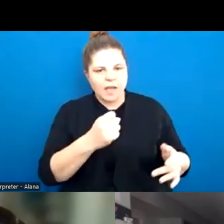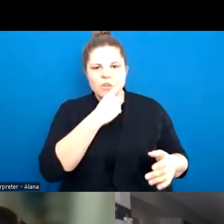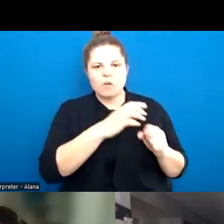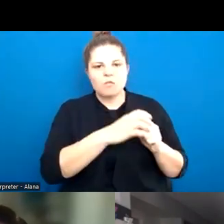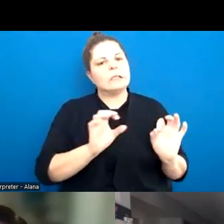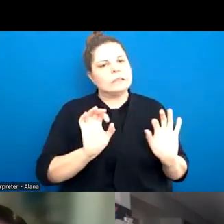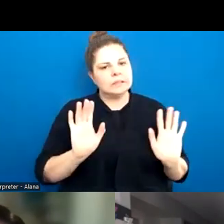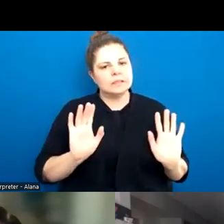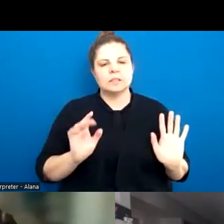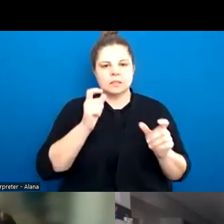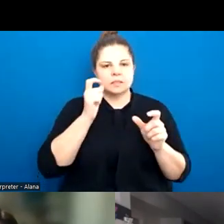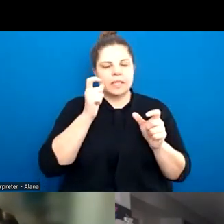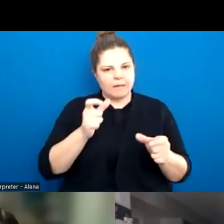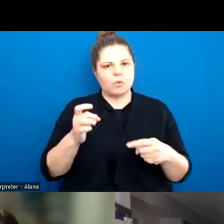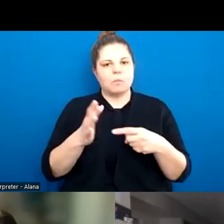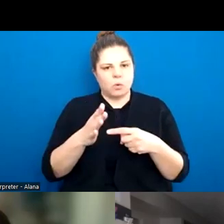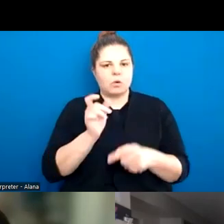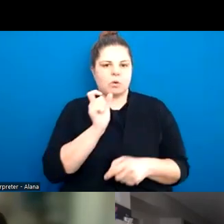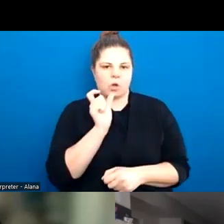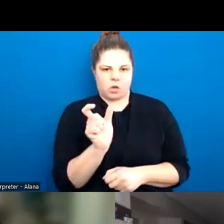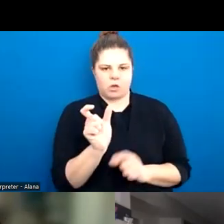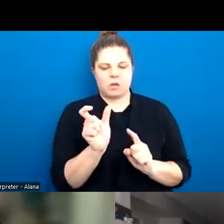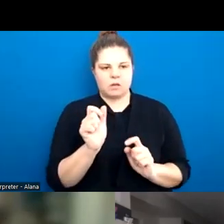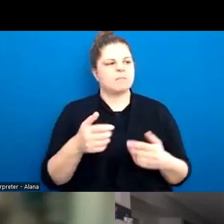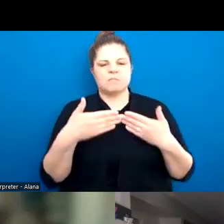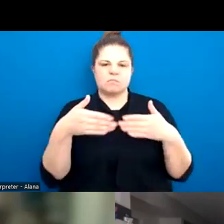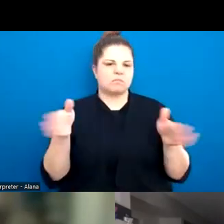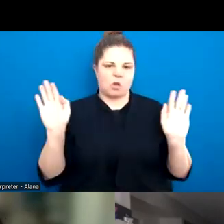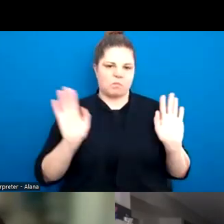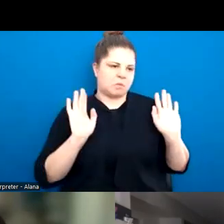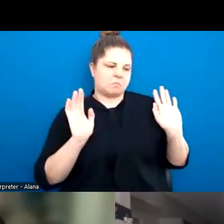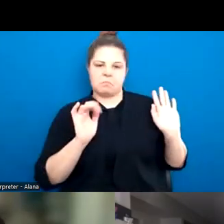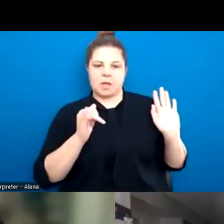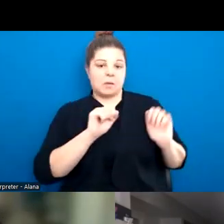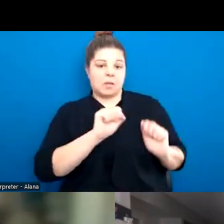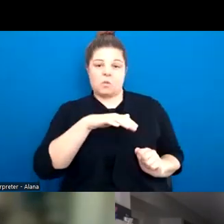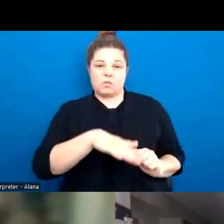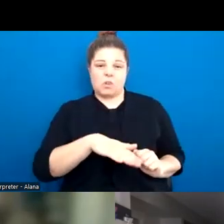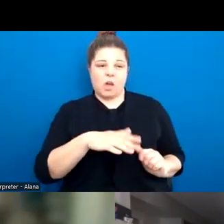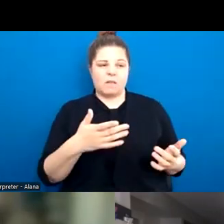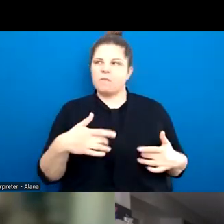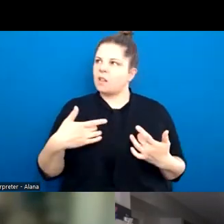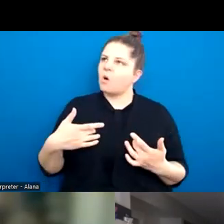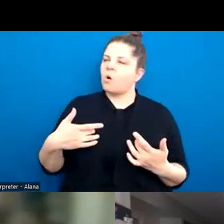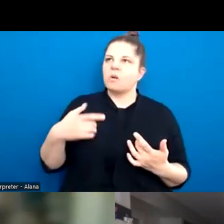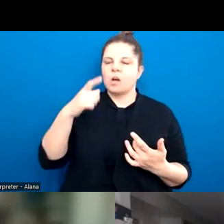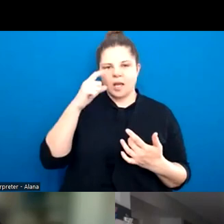to be in, you know, to, I guess, to have that door open to your child so that they will come to you.